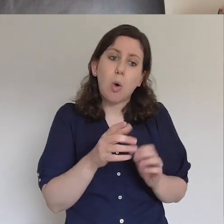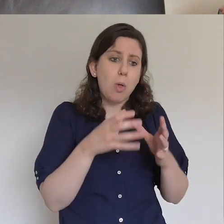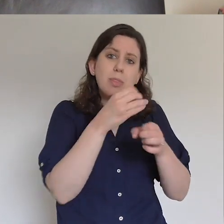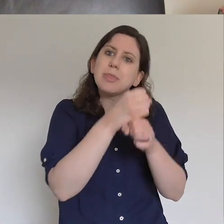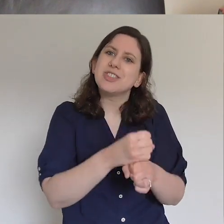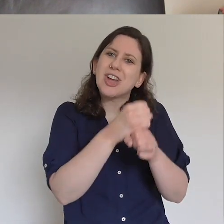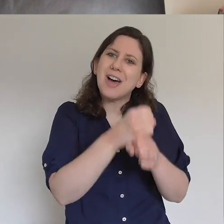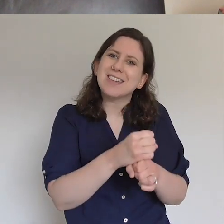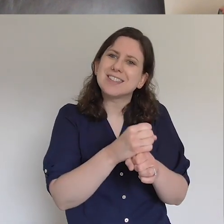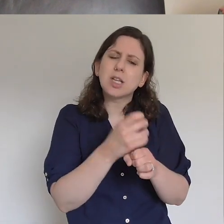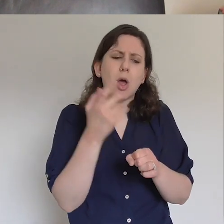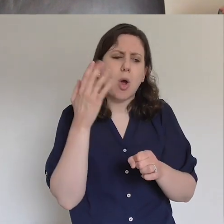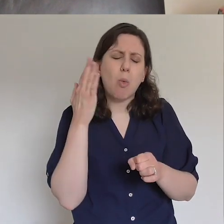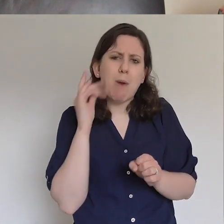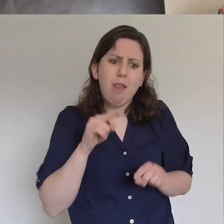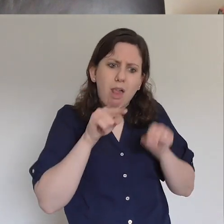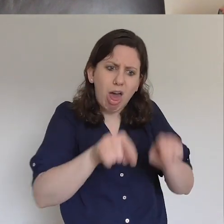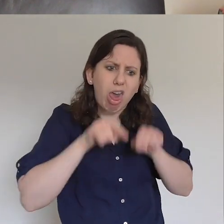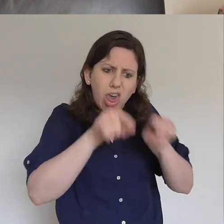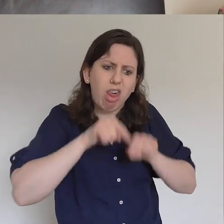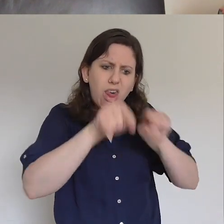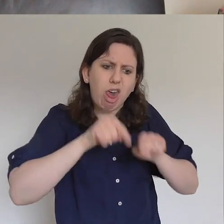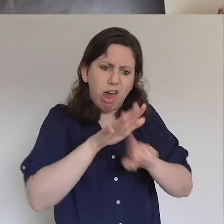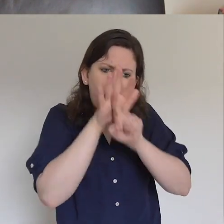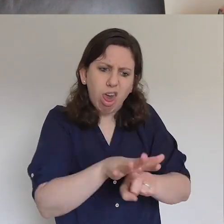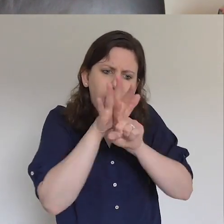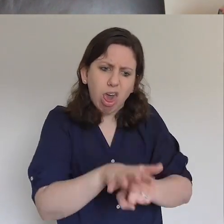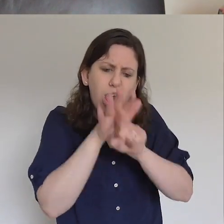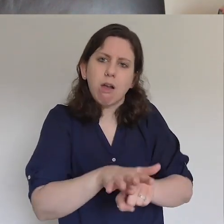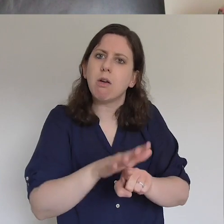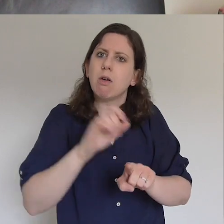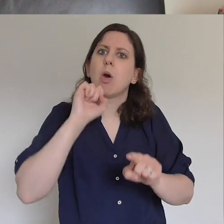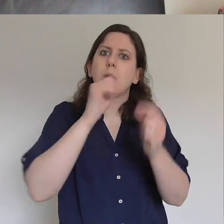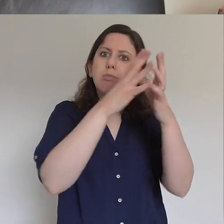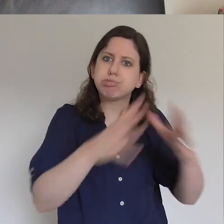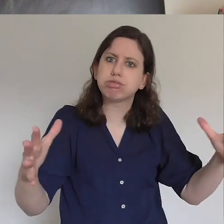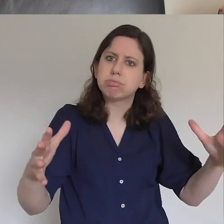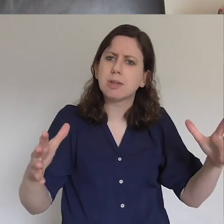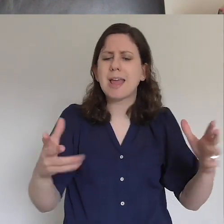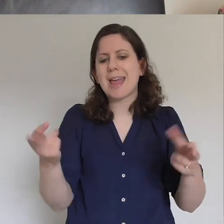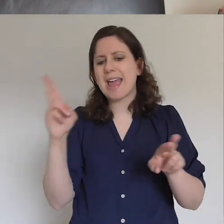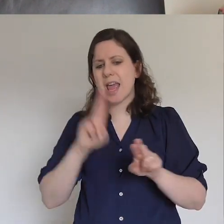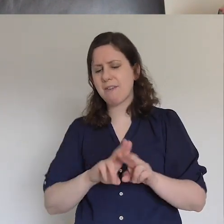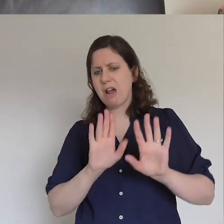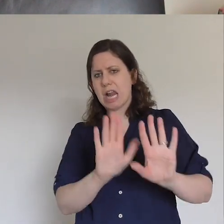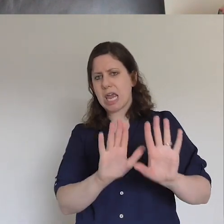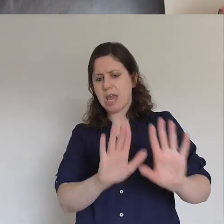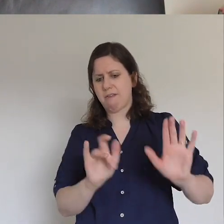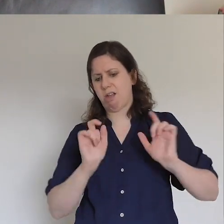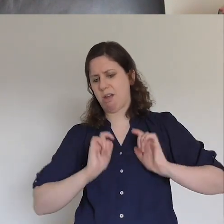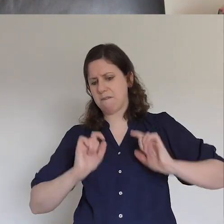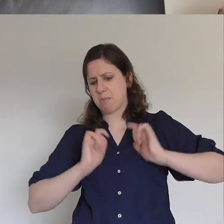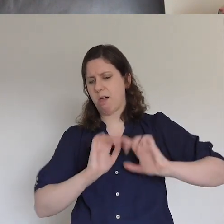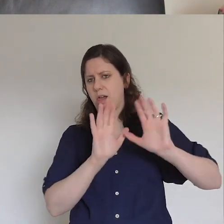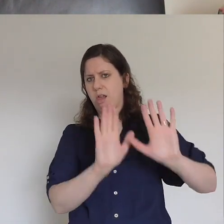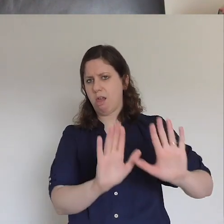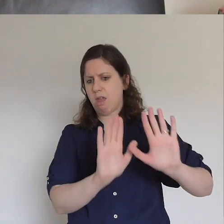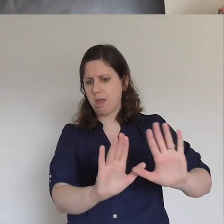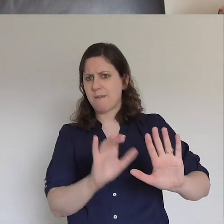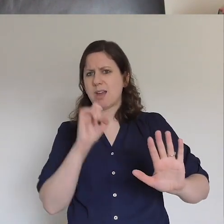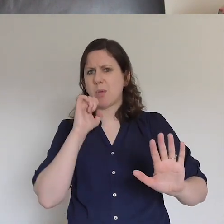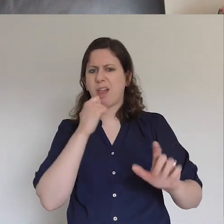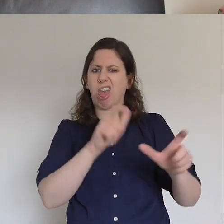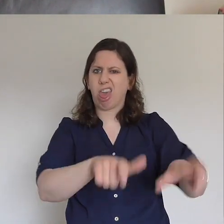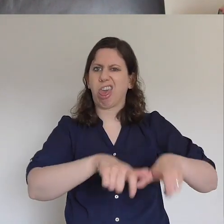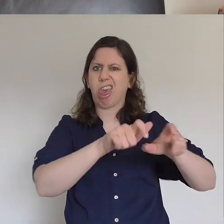it alone, it seems to not grow in the same way. There's something about Christianity, it won't be swept away. Therefore, we must place a greater confidence in Jesus.